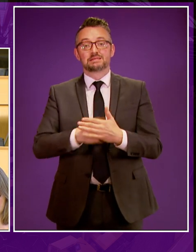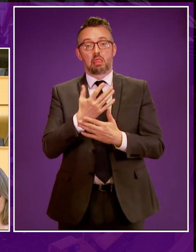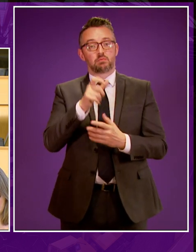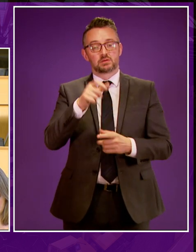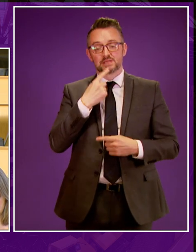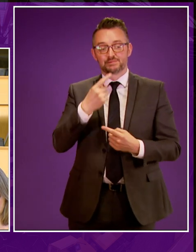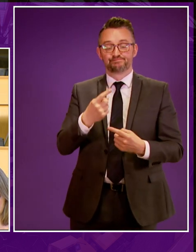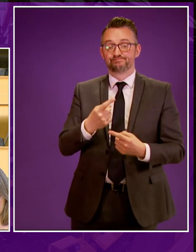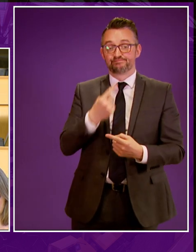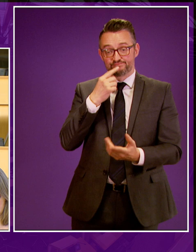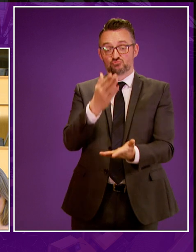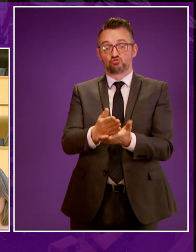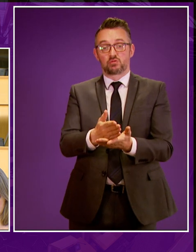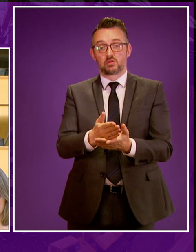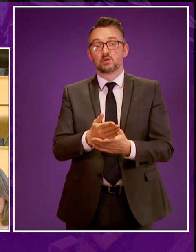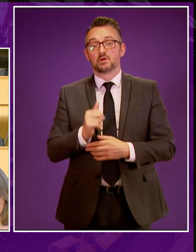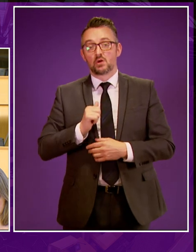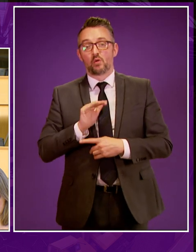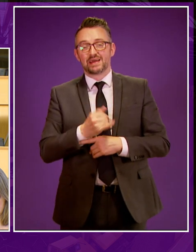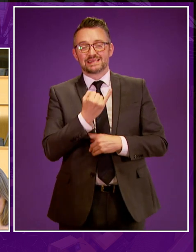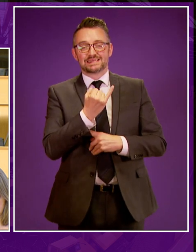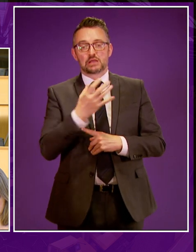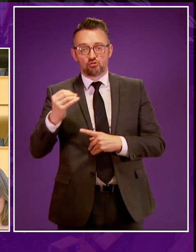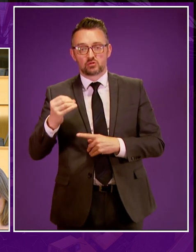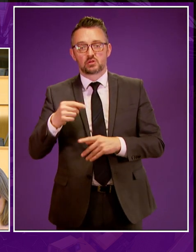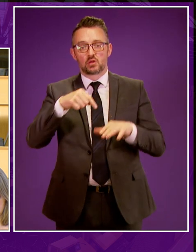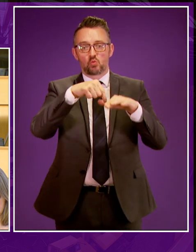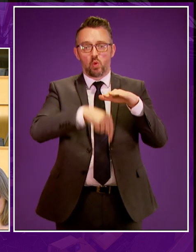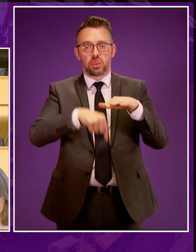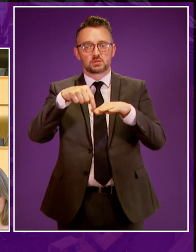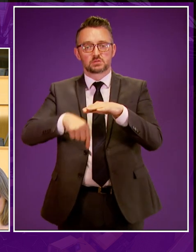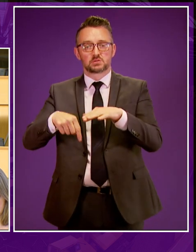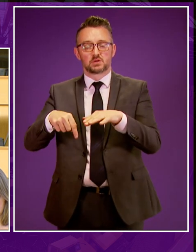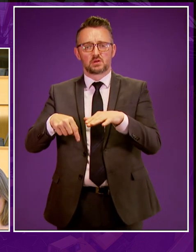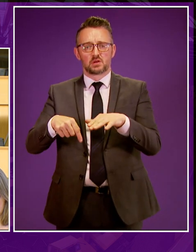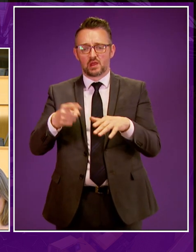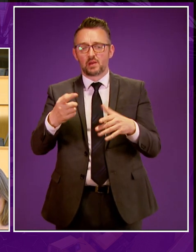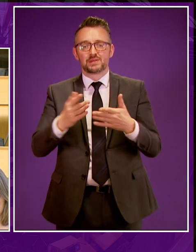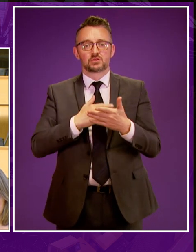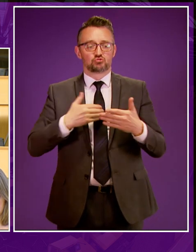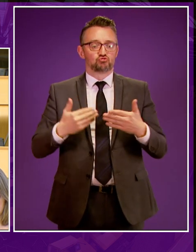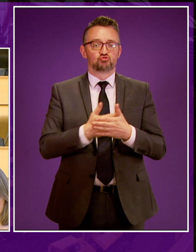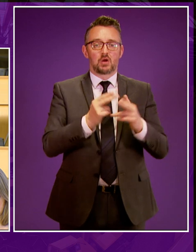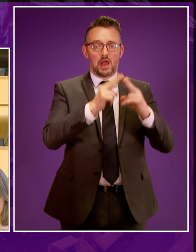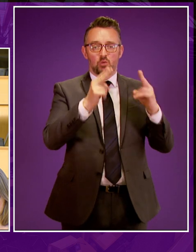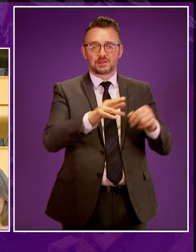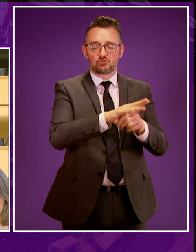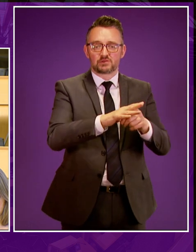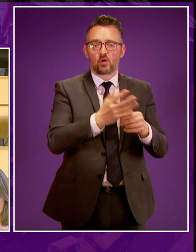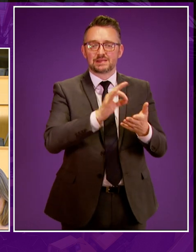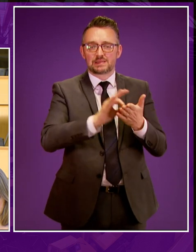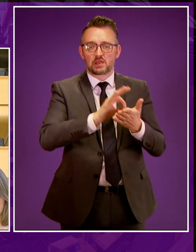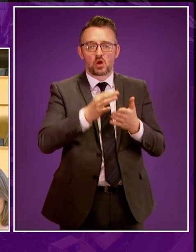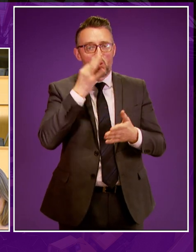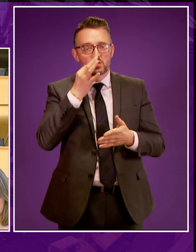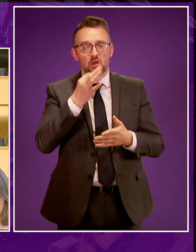clean on the potential for over 600 wells locally, sterilising areas needed for new housing, bringing noise, air